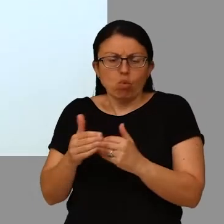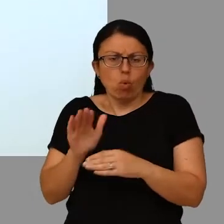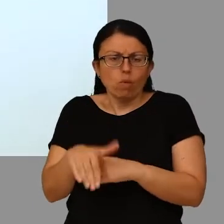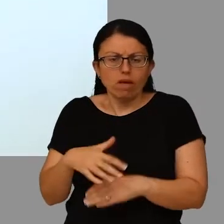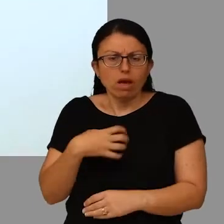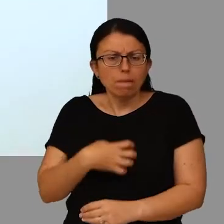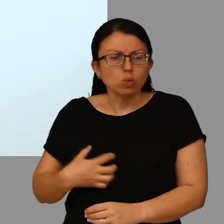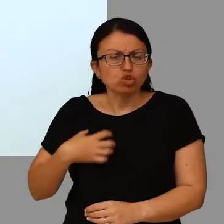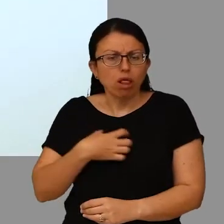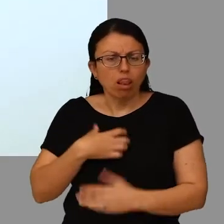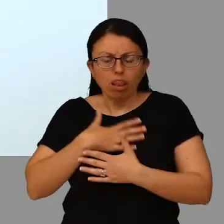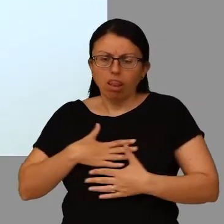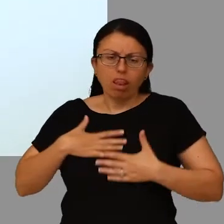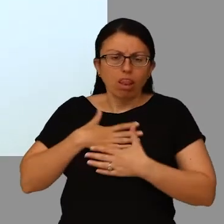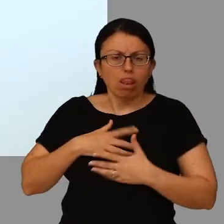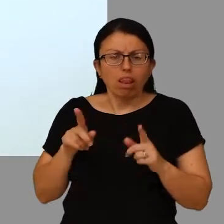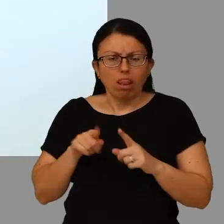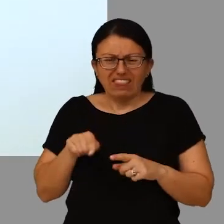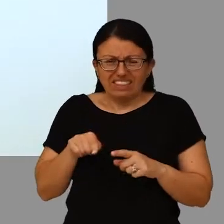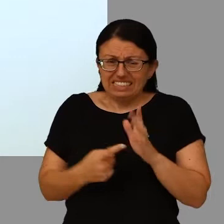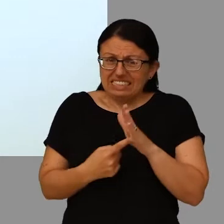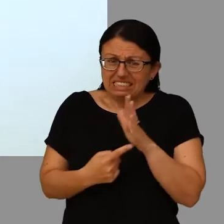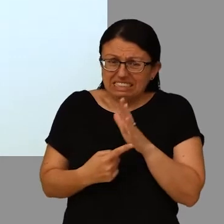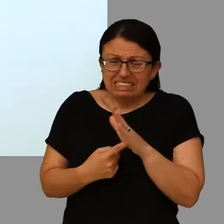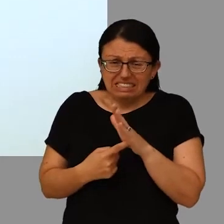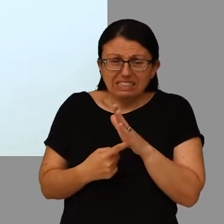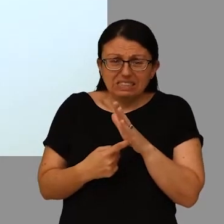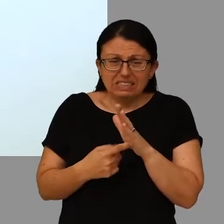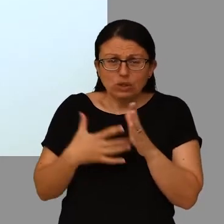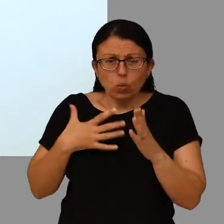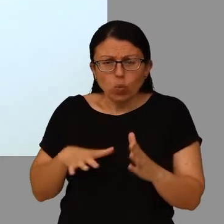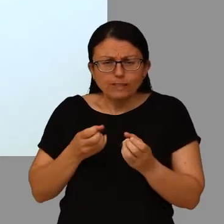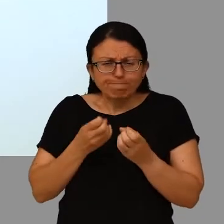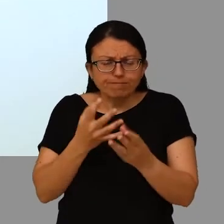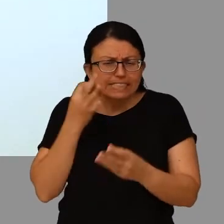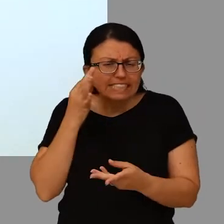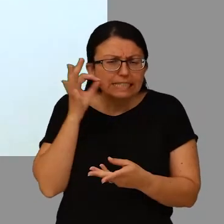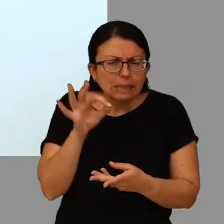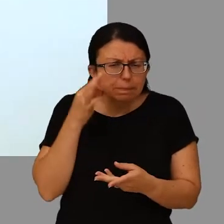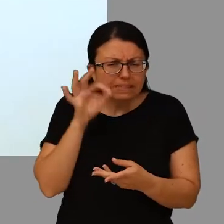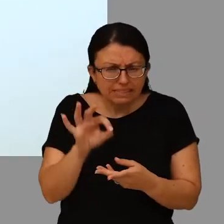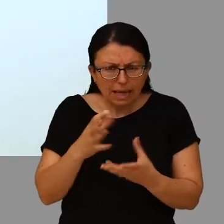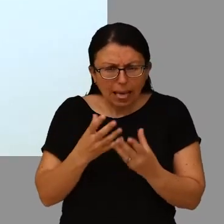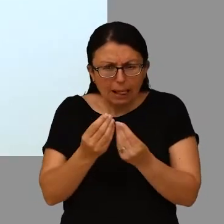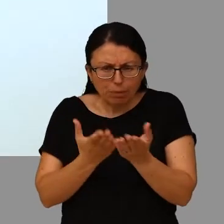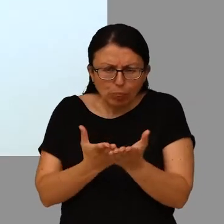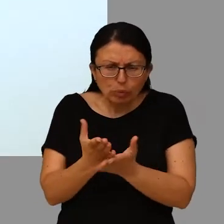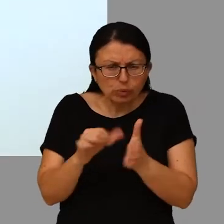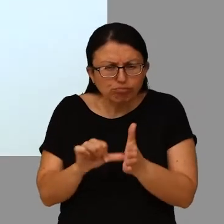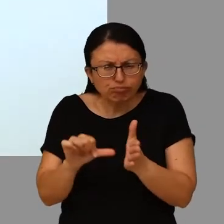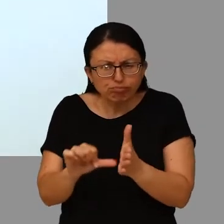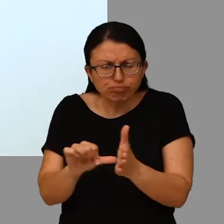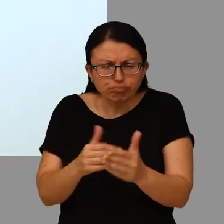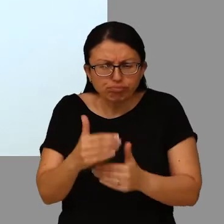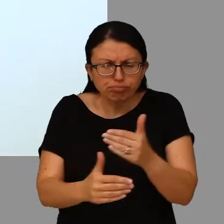emotional side as well. This is extremely important and we want to give you some little tips to help you through the